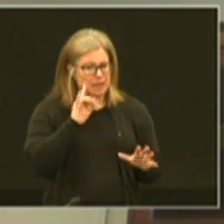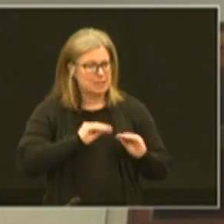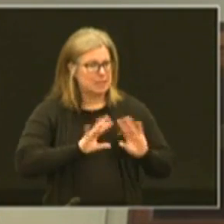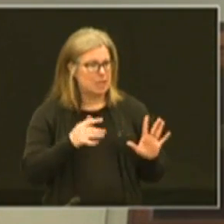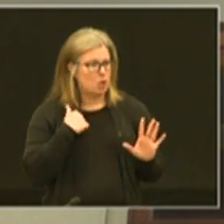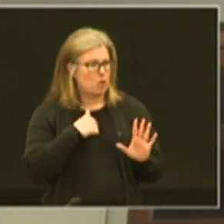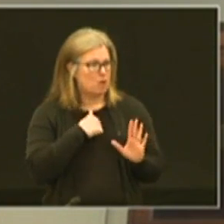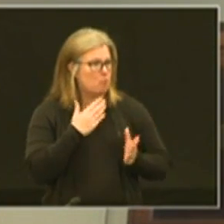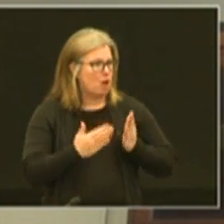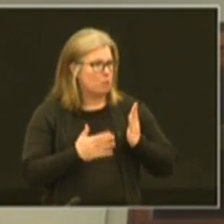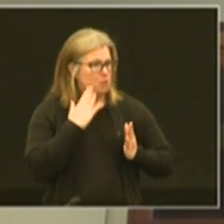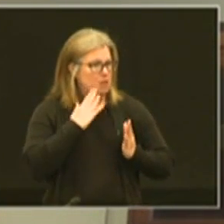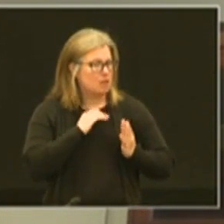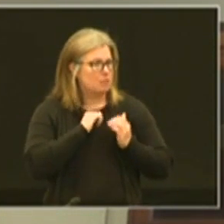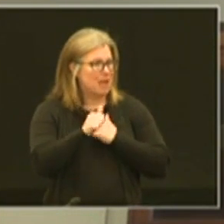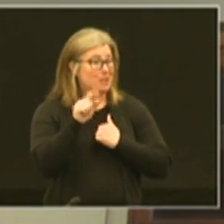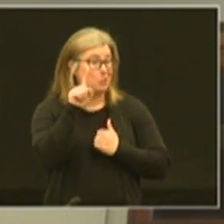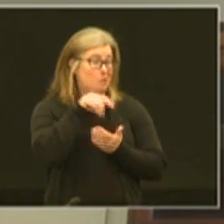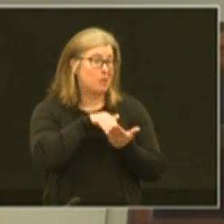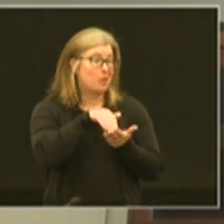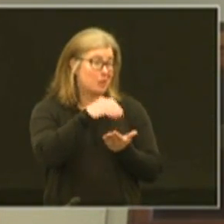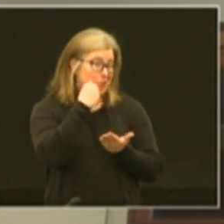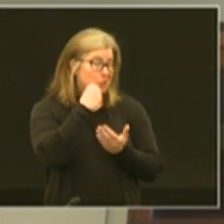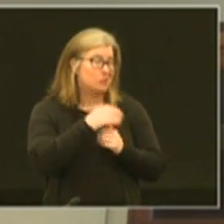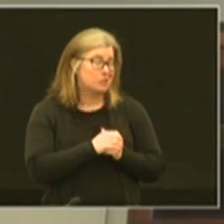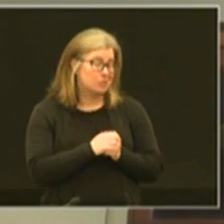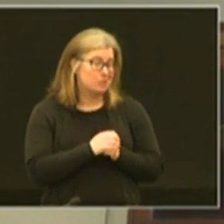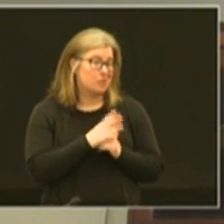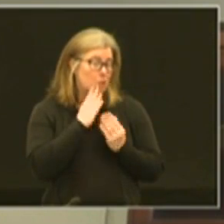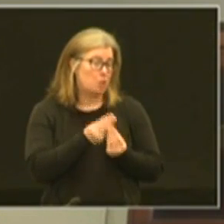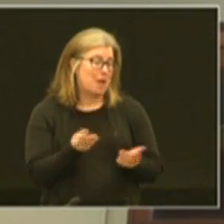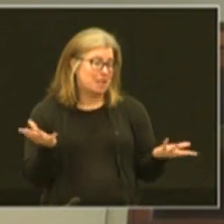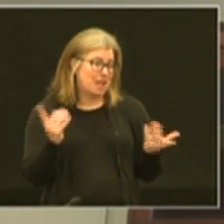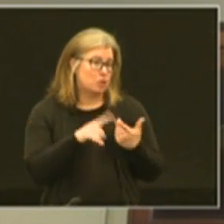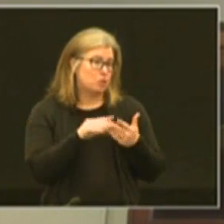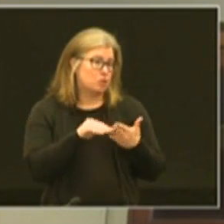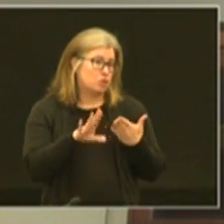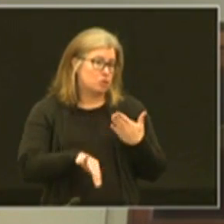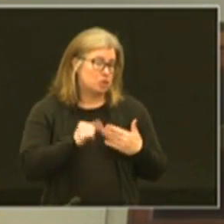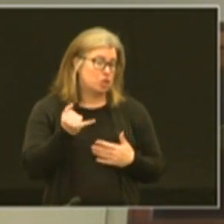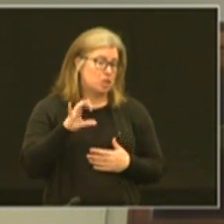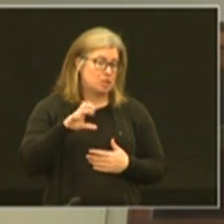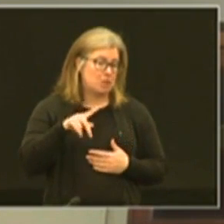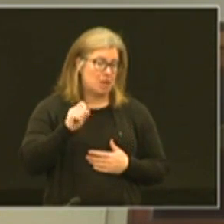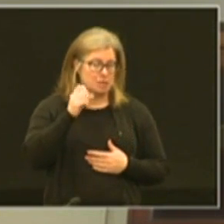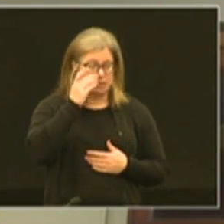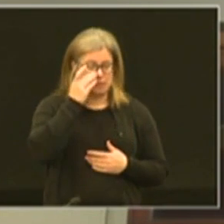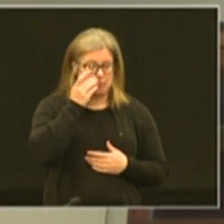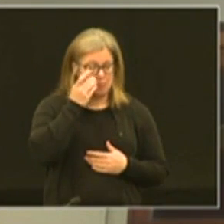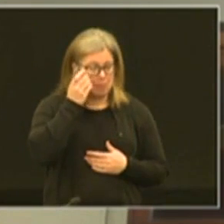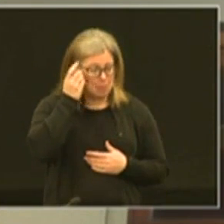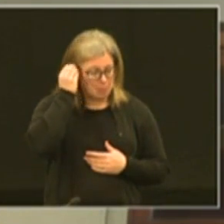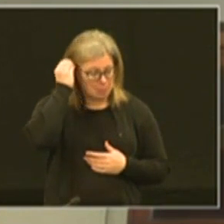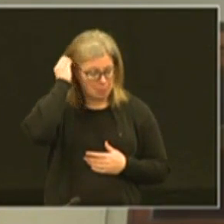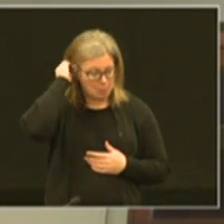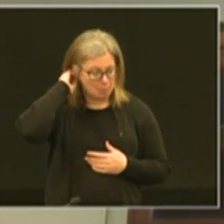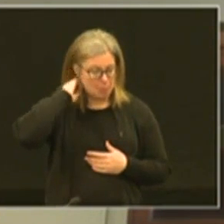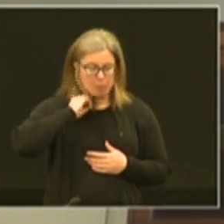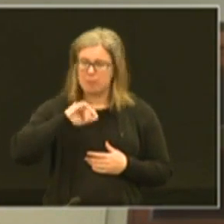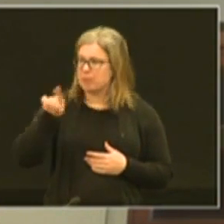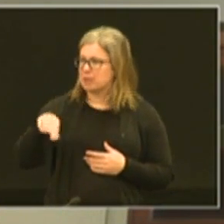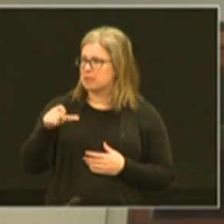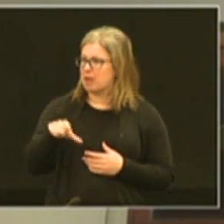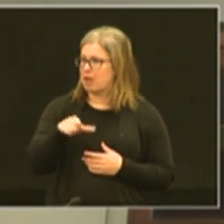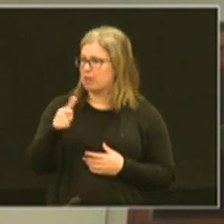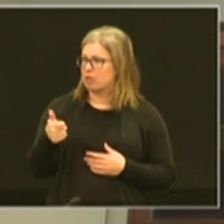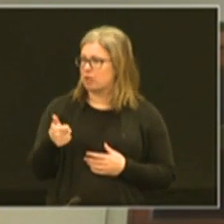clear we'll probably surpass a million meals that we will pass out to the students of JCPS and that's a whole